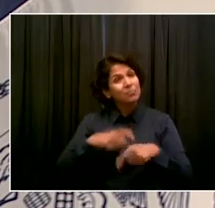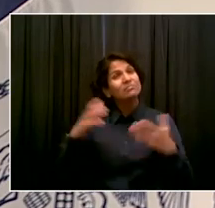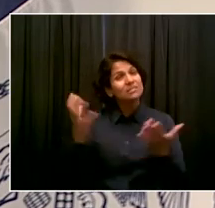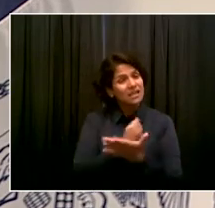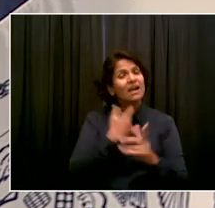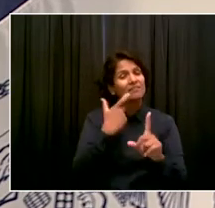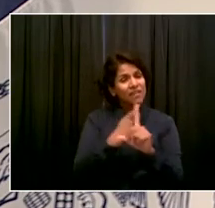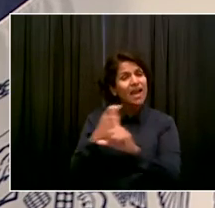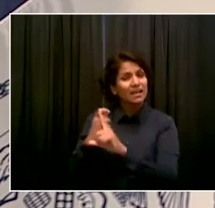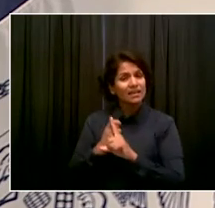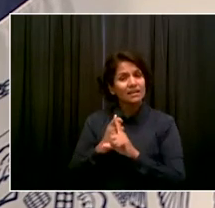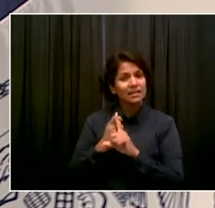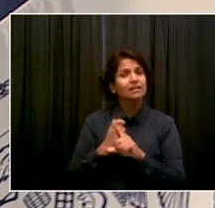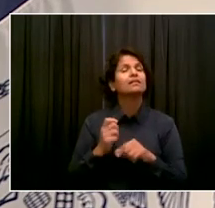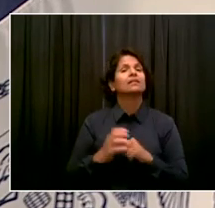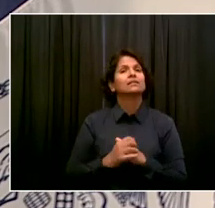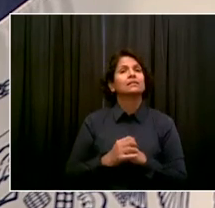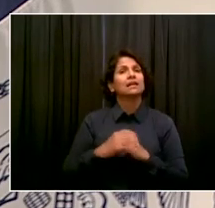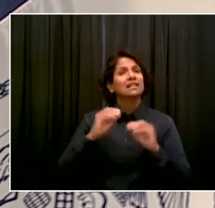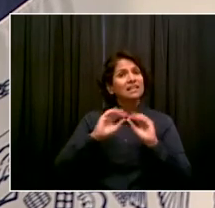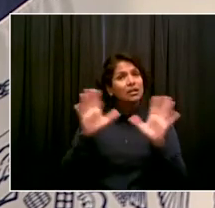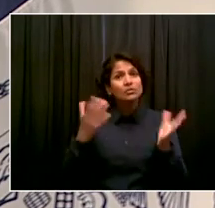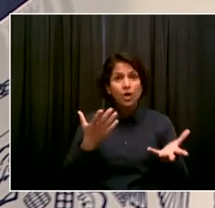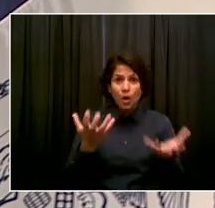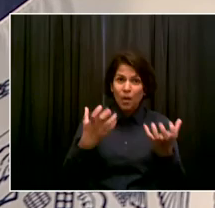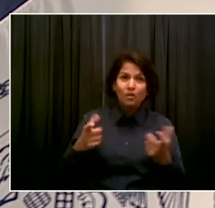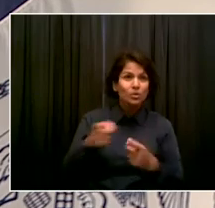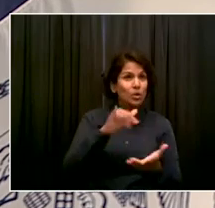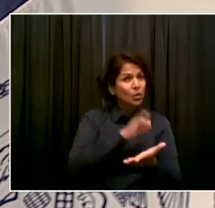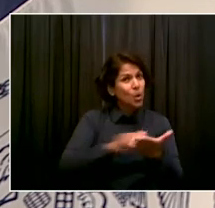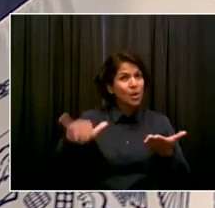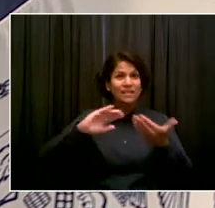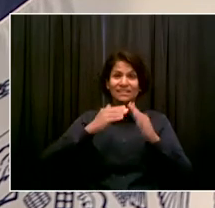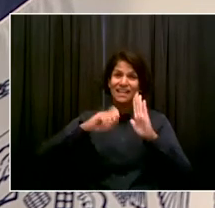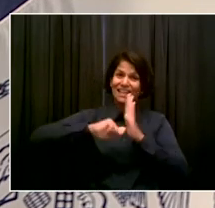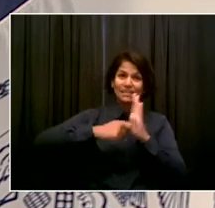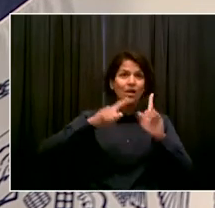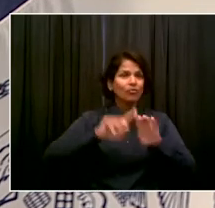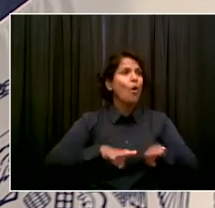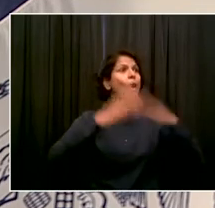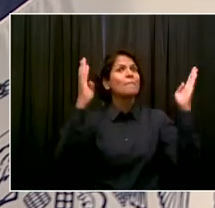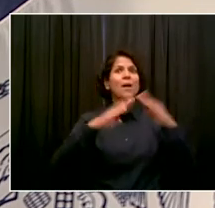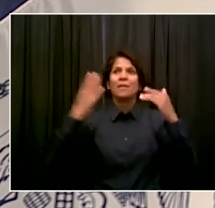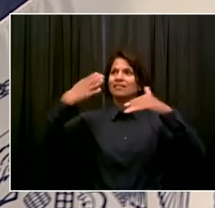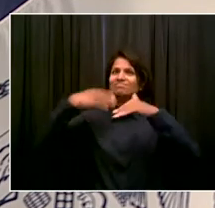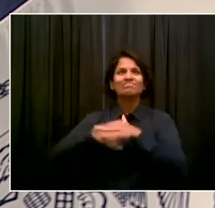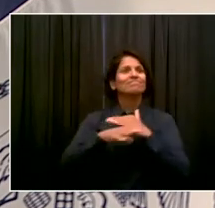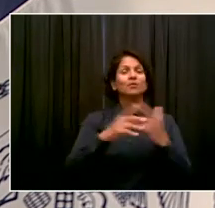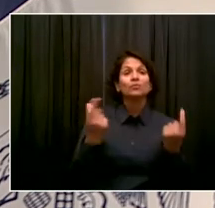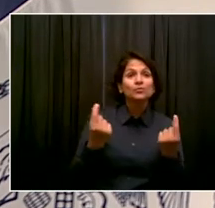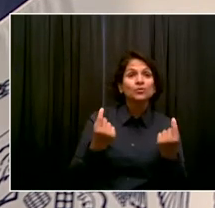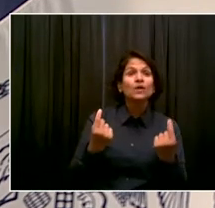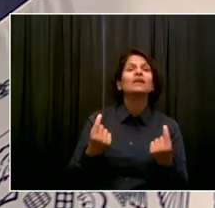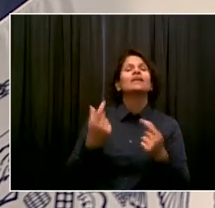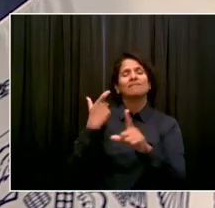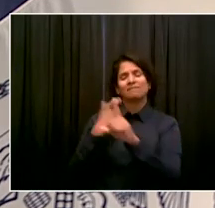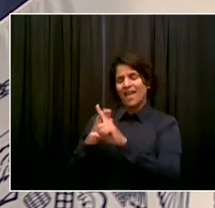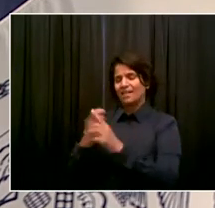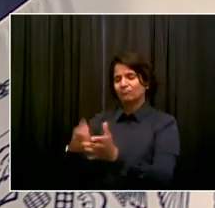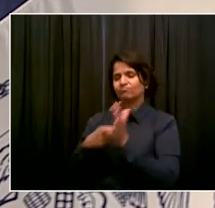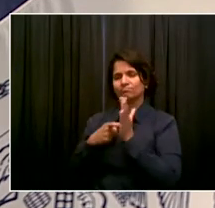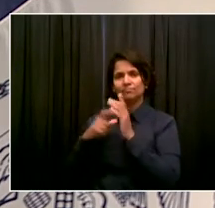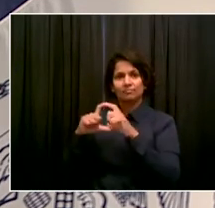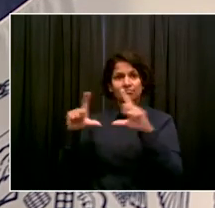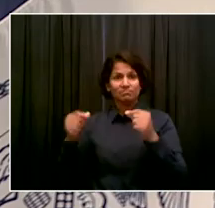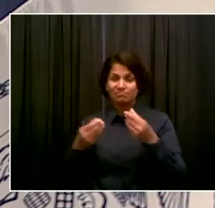you want the key to NYC, you want everything good about this city, all it takes is go out and get vaccinated. Just get